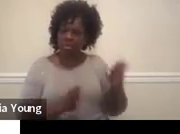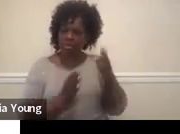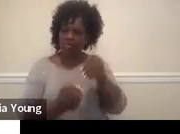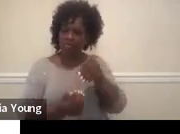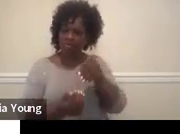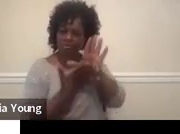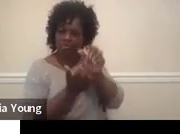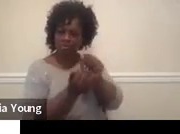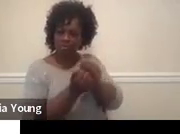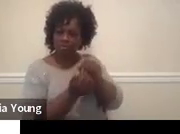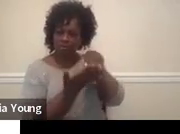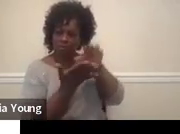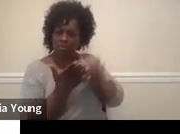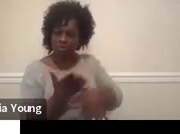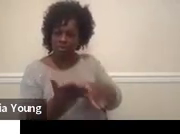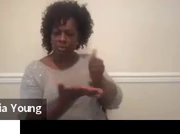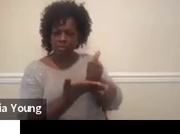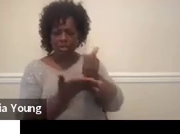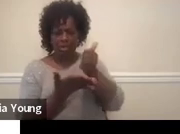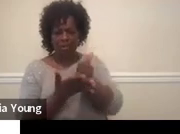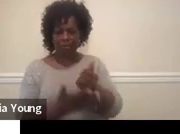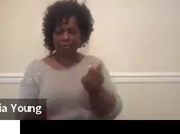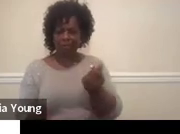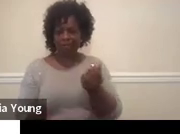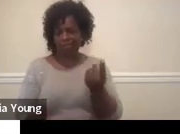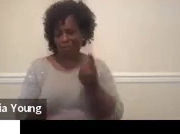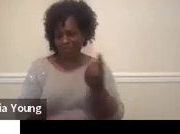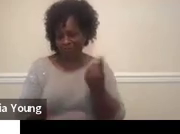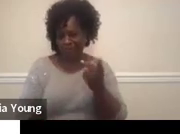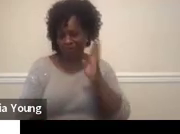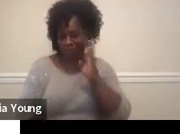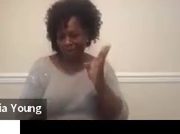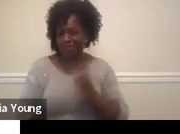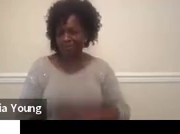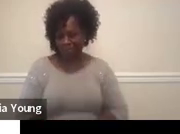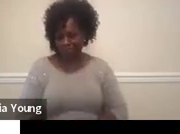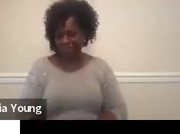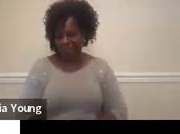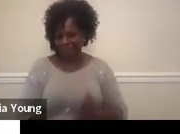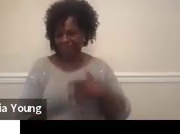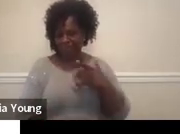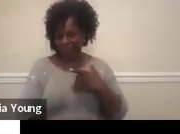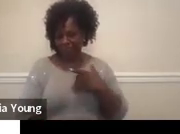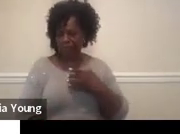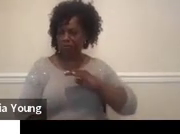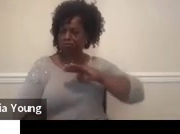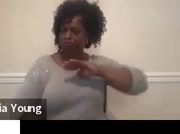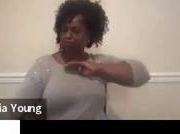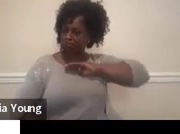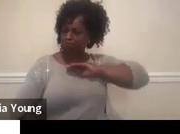will help both of you in the process to feel okay about it and feel good about it.